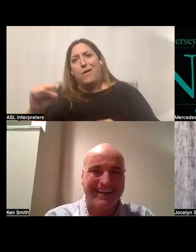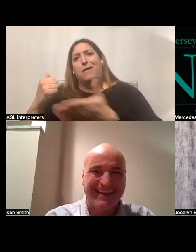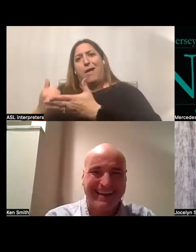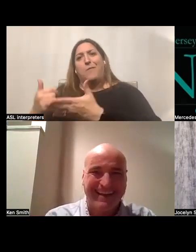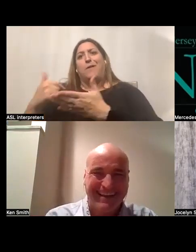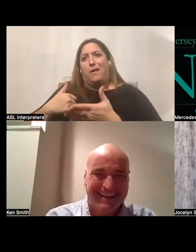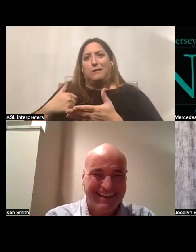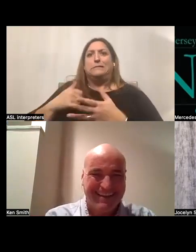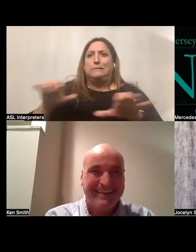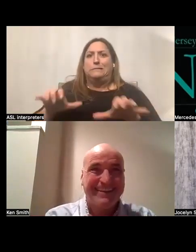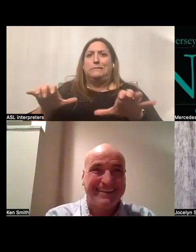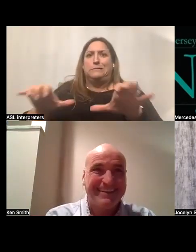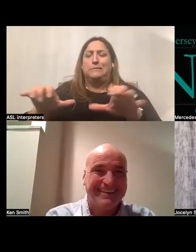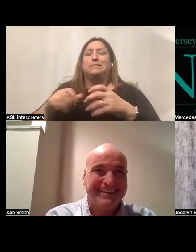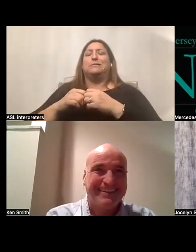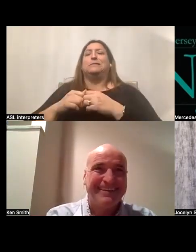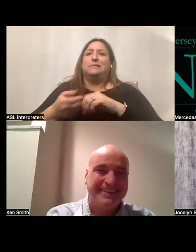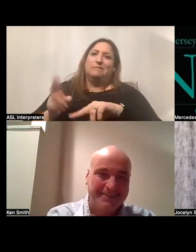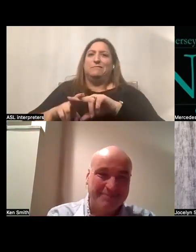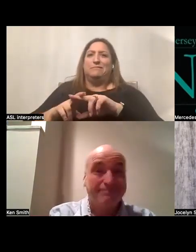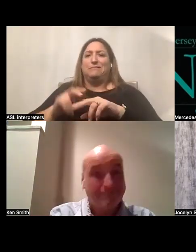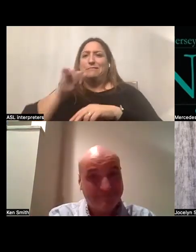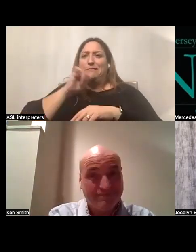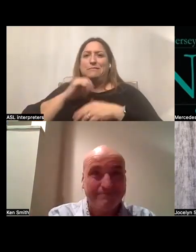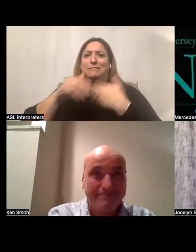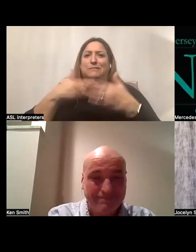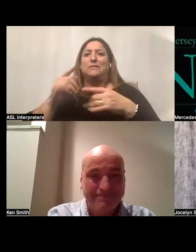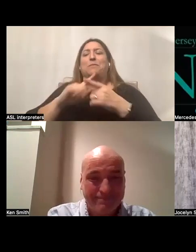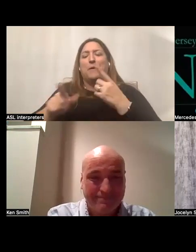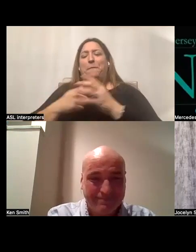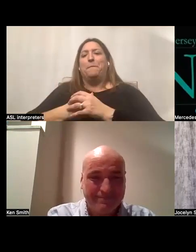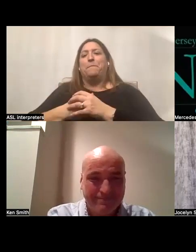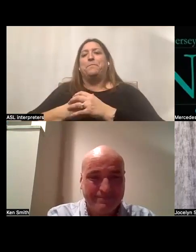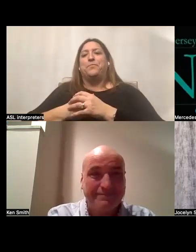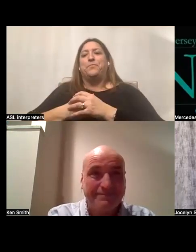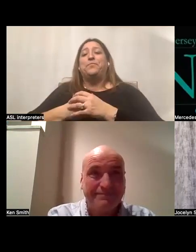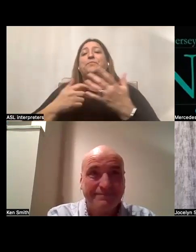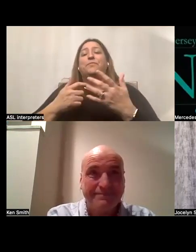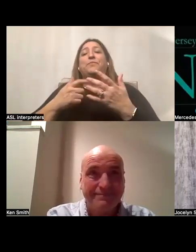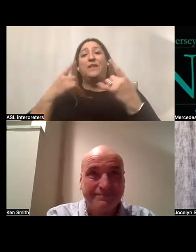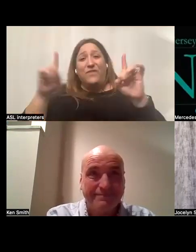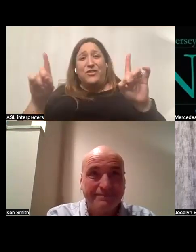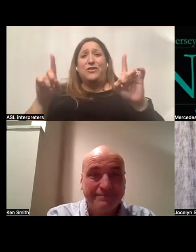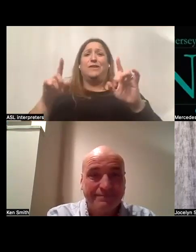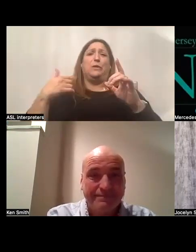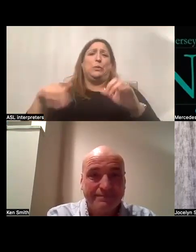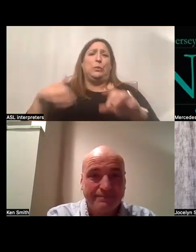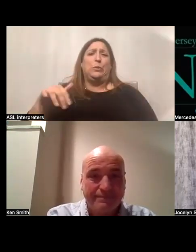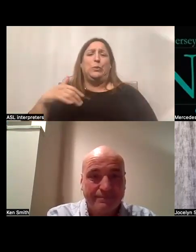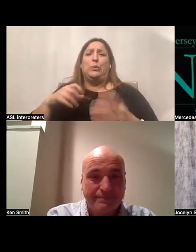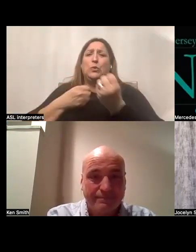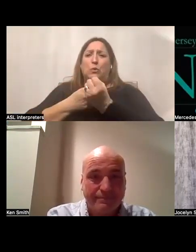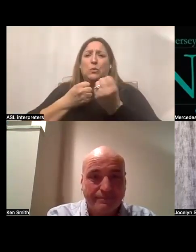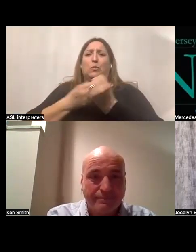it all a daunting progress. But the efficiency and effectiveness of the supports